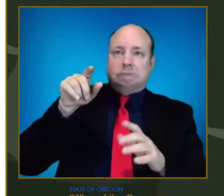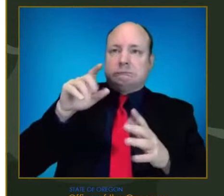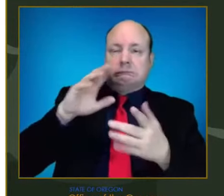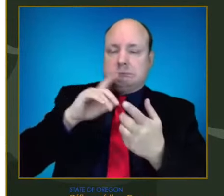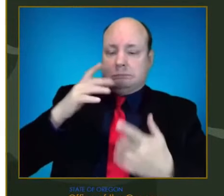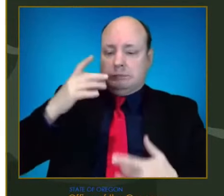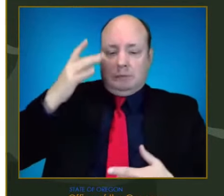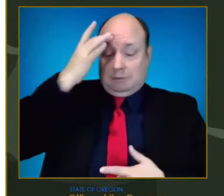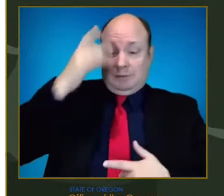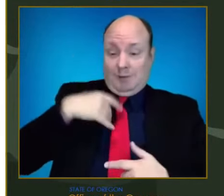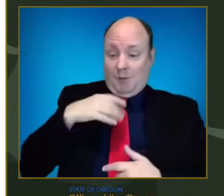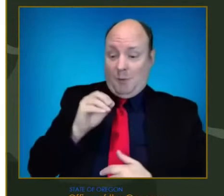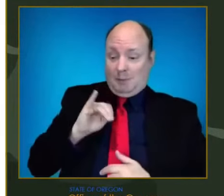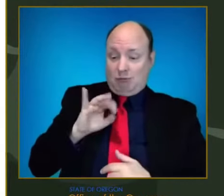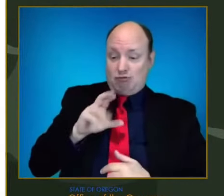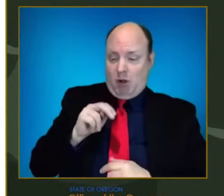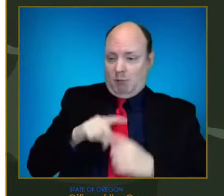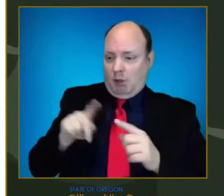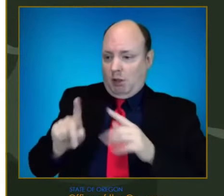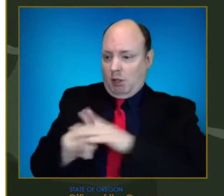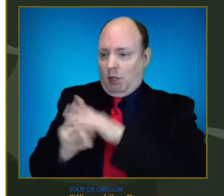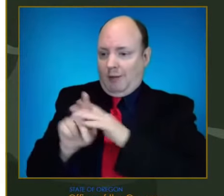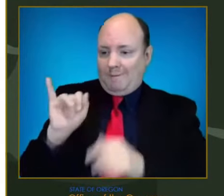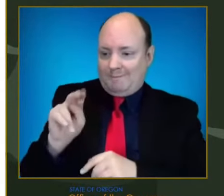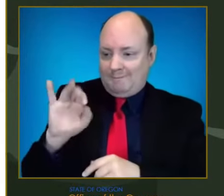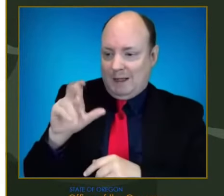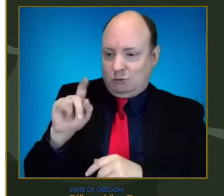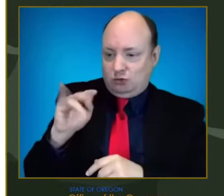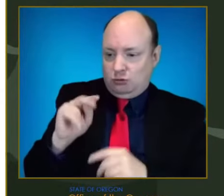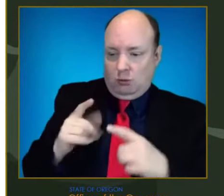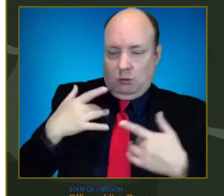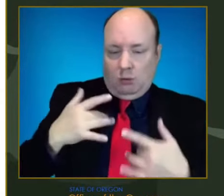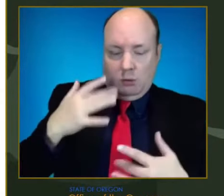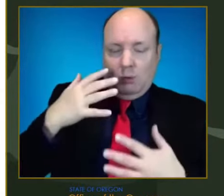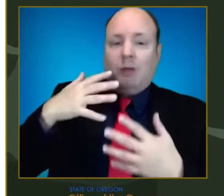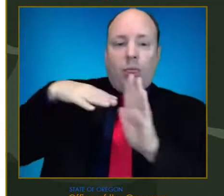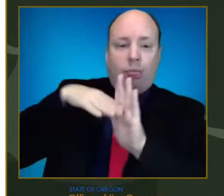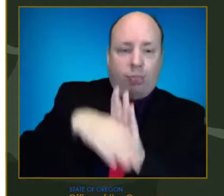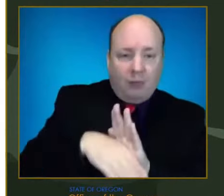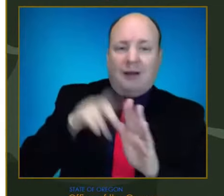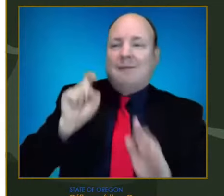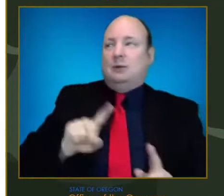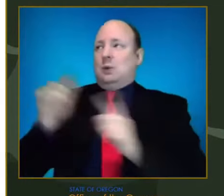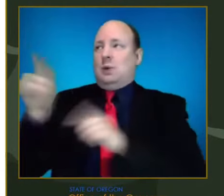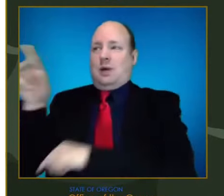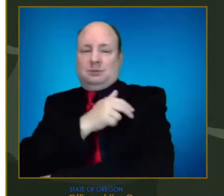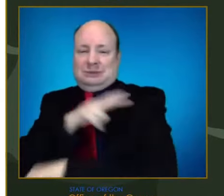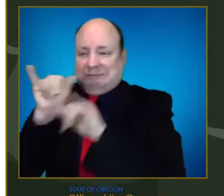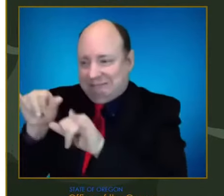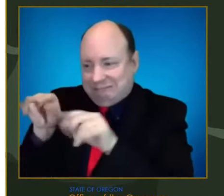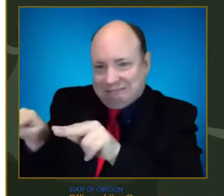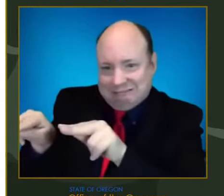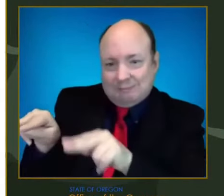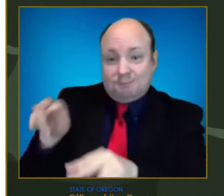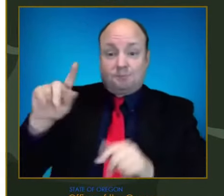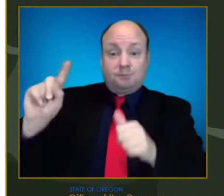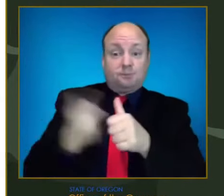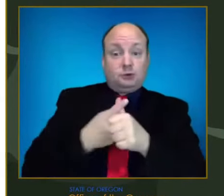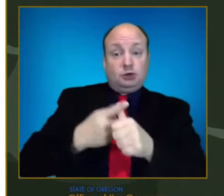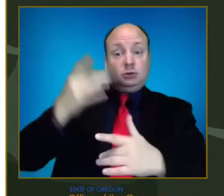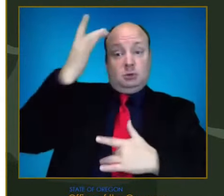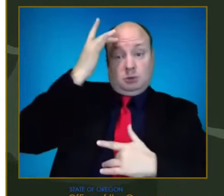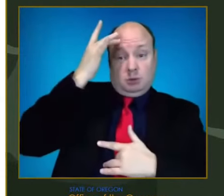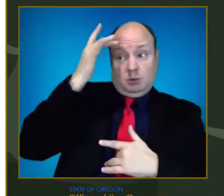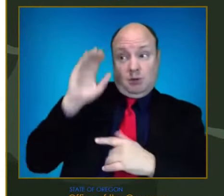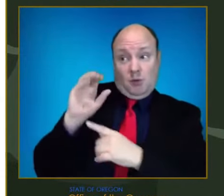When you combine those parameters for Oregon and think about when our first infection date was. And when you think about